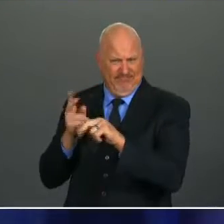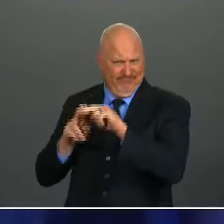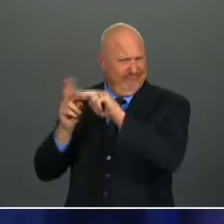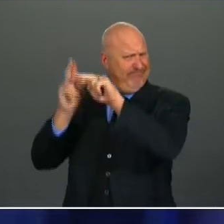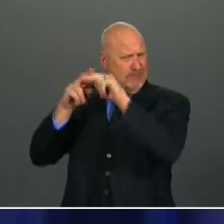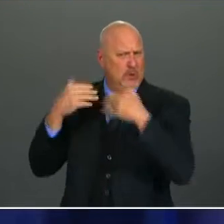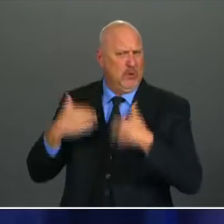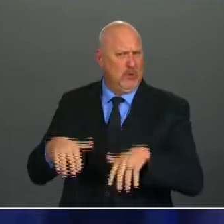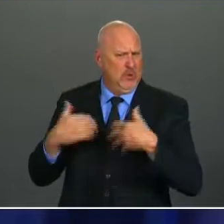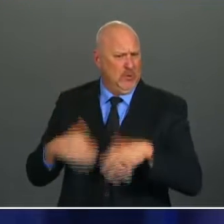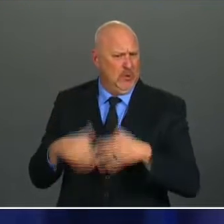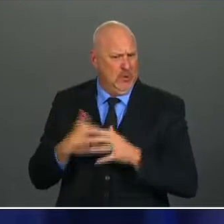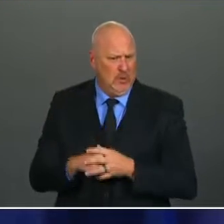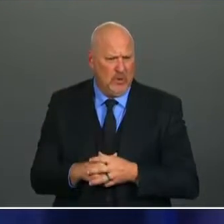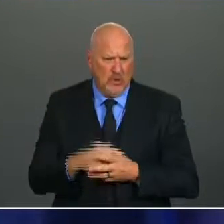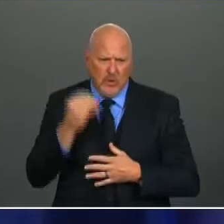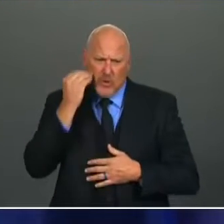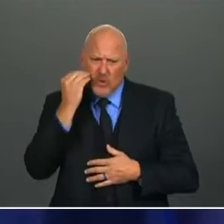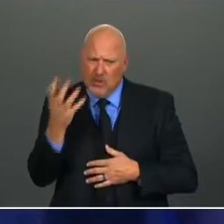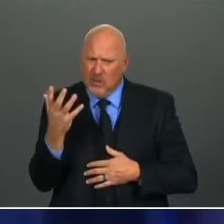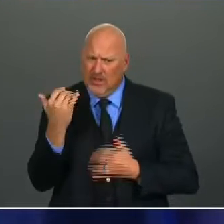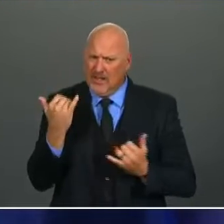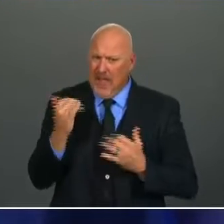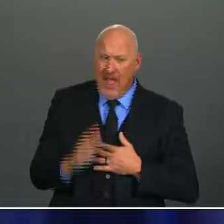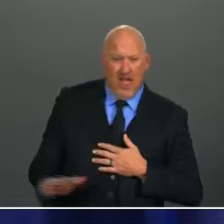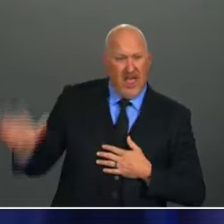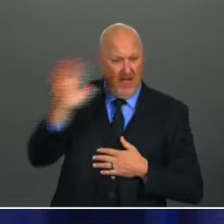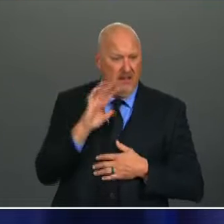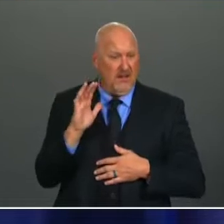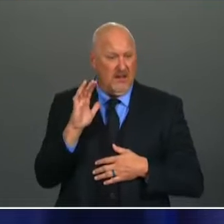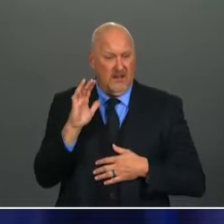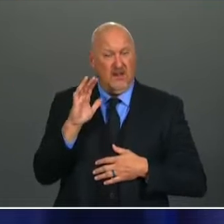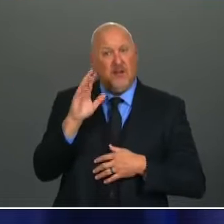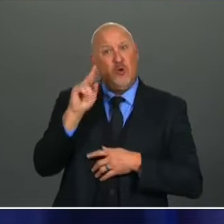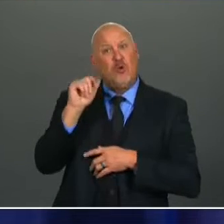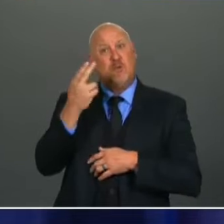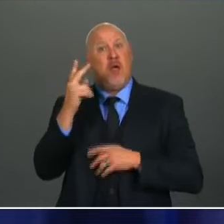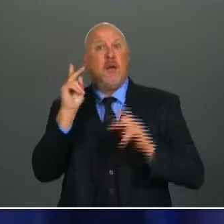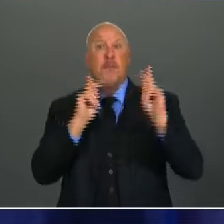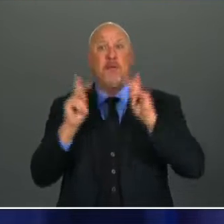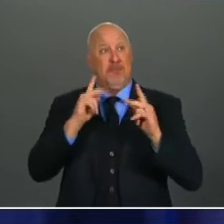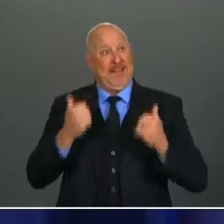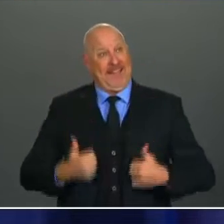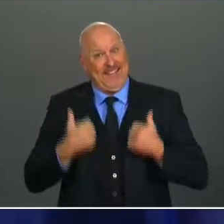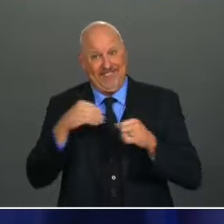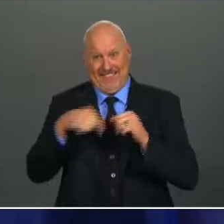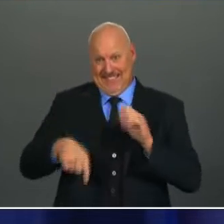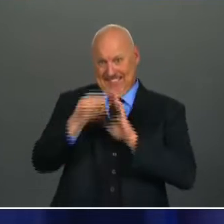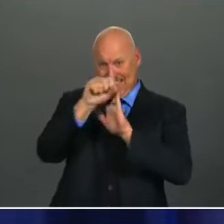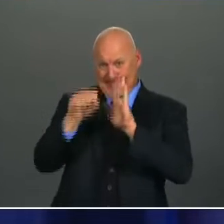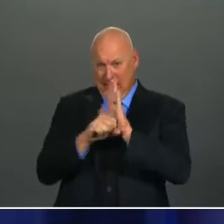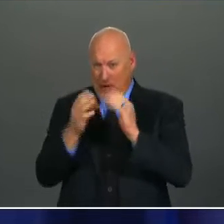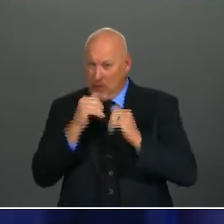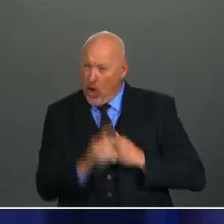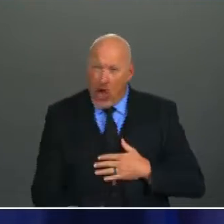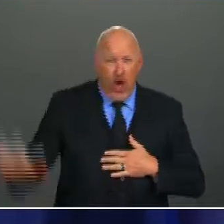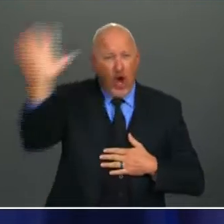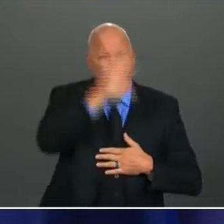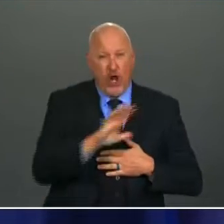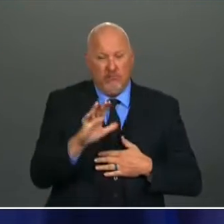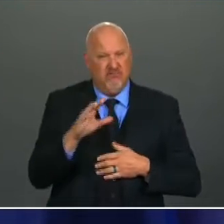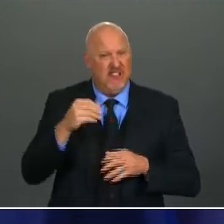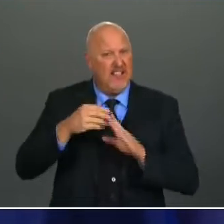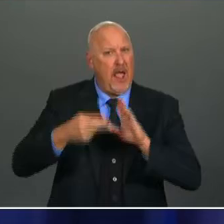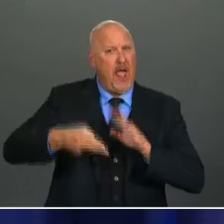reside in a high-transmission county and therefore are at high risk of contracting COVID-19, especially the Delta variant. So effective